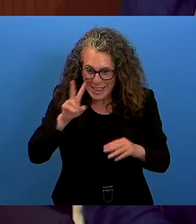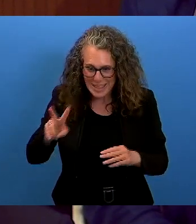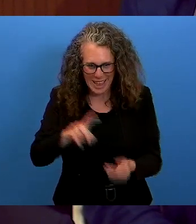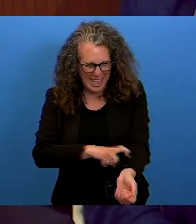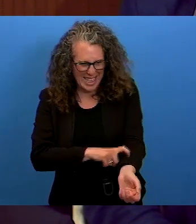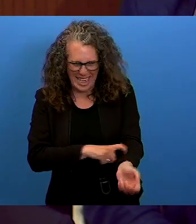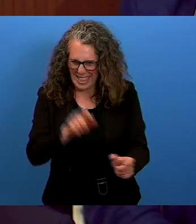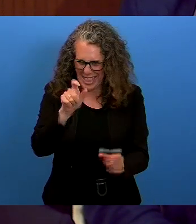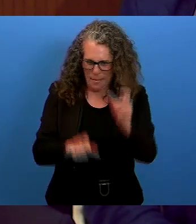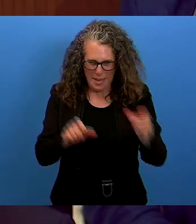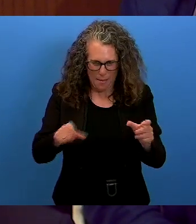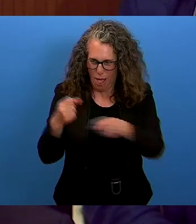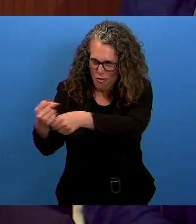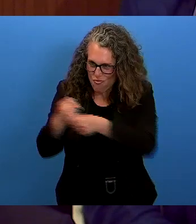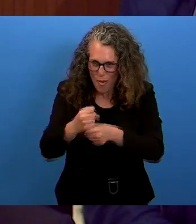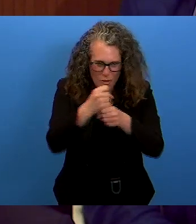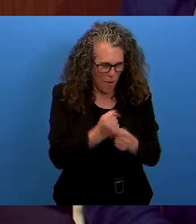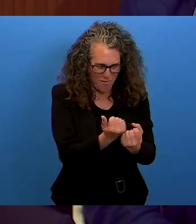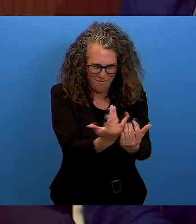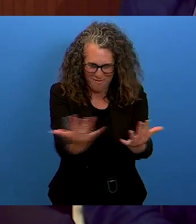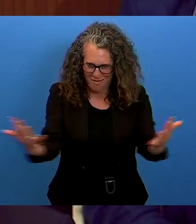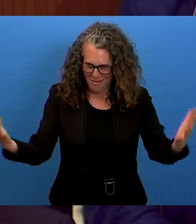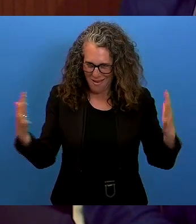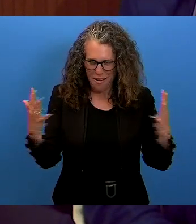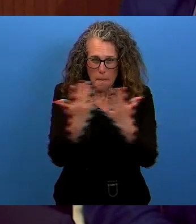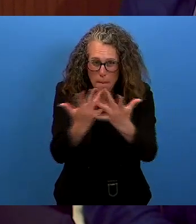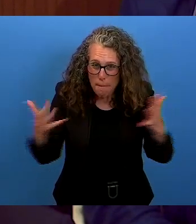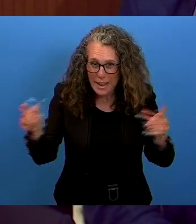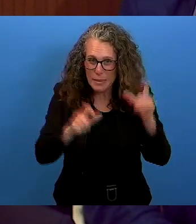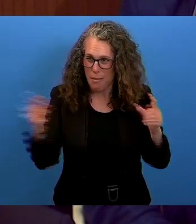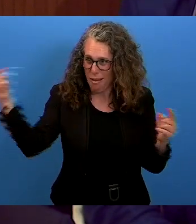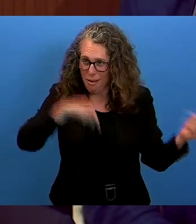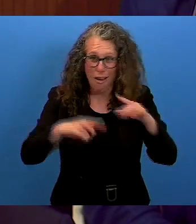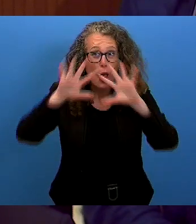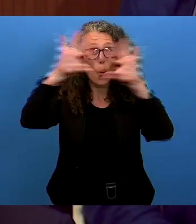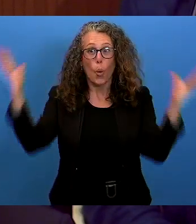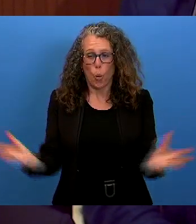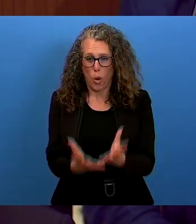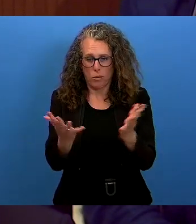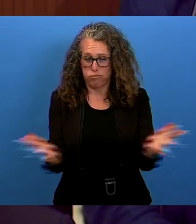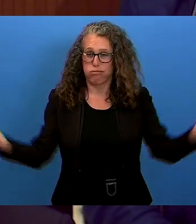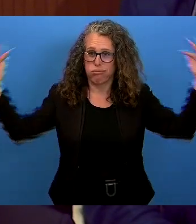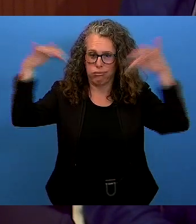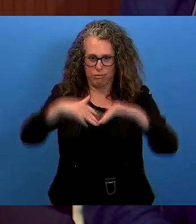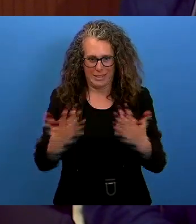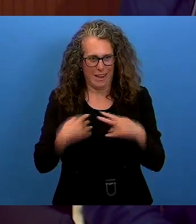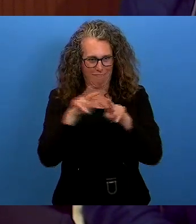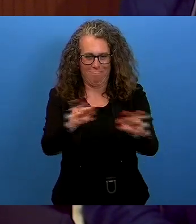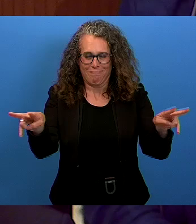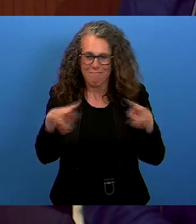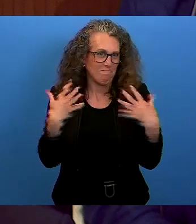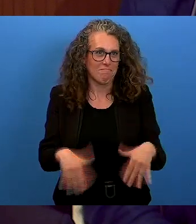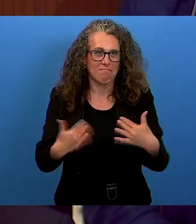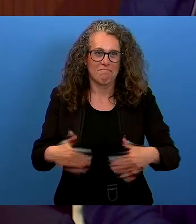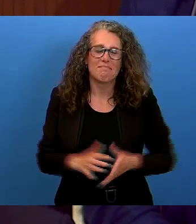representatives and organizations here in large numbers and from all parts of the world. The voices